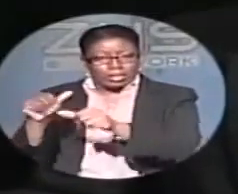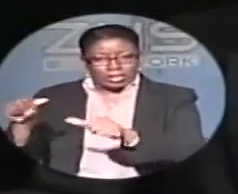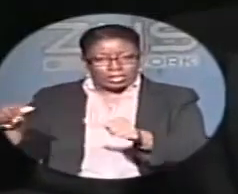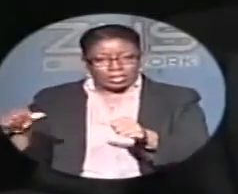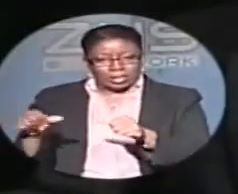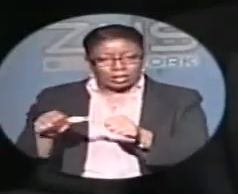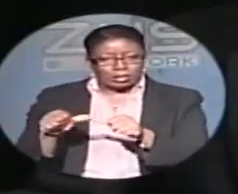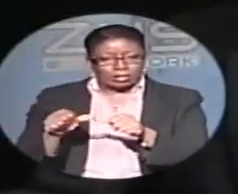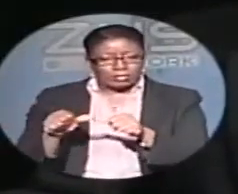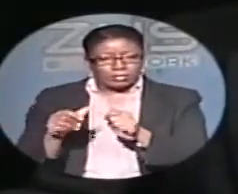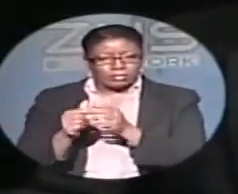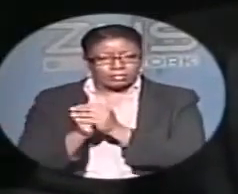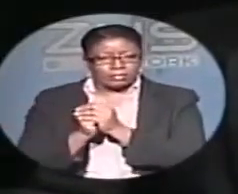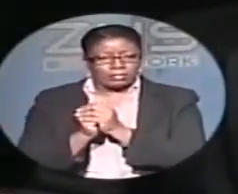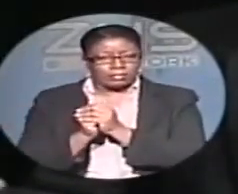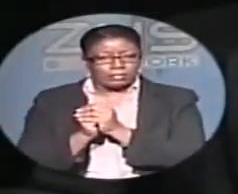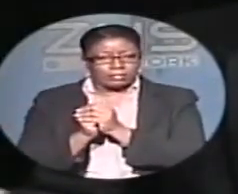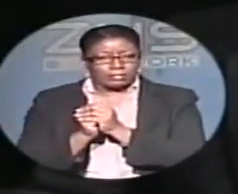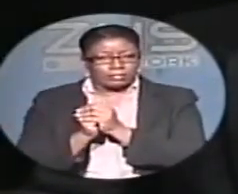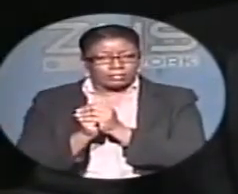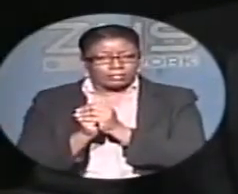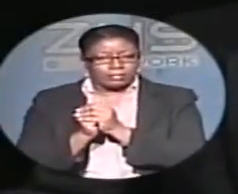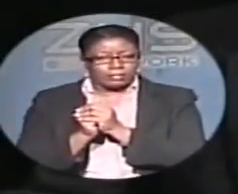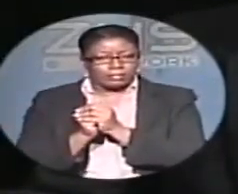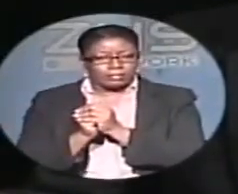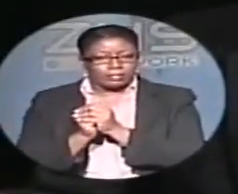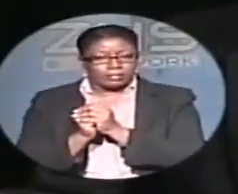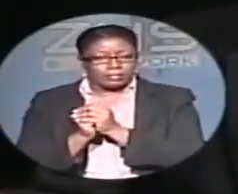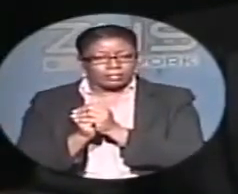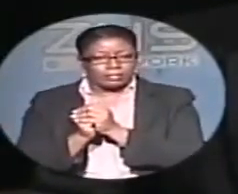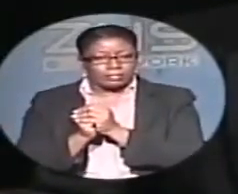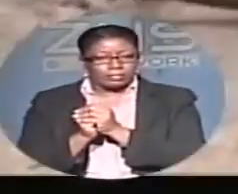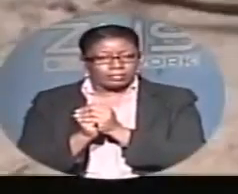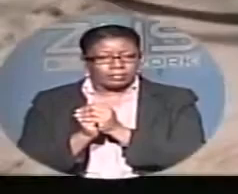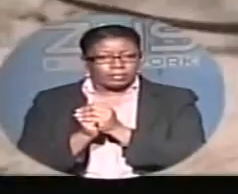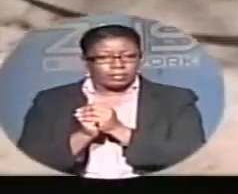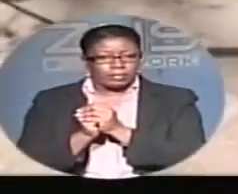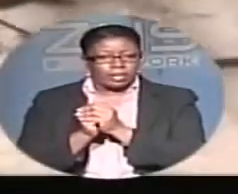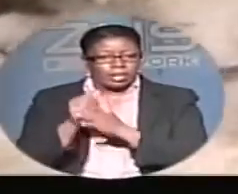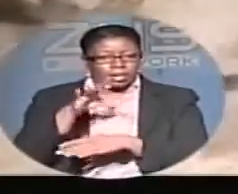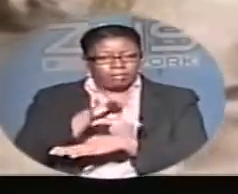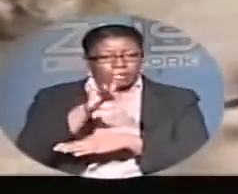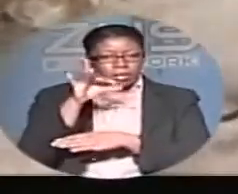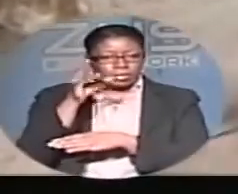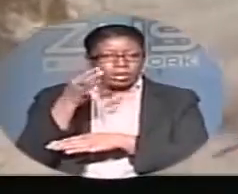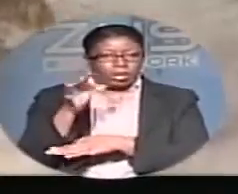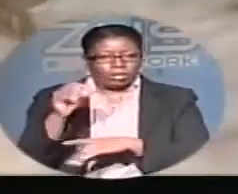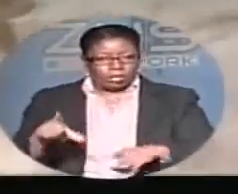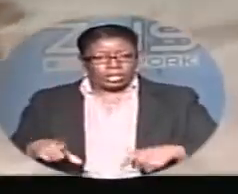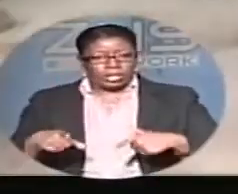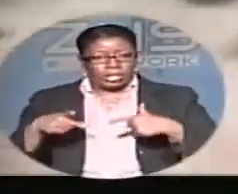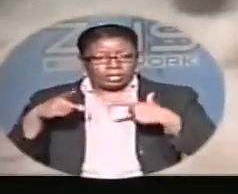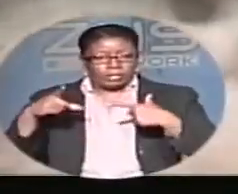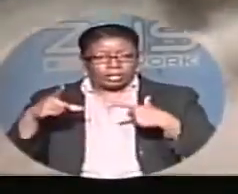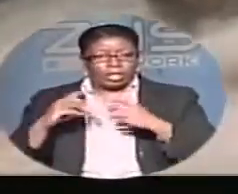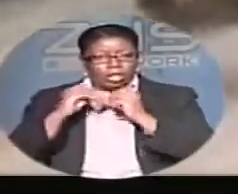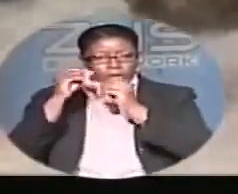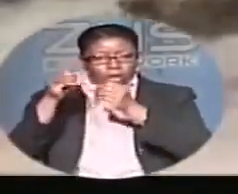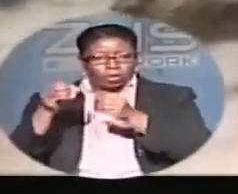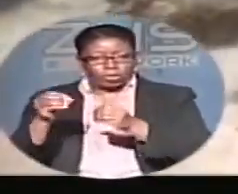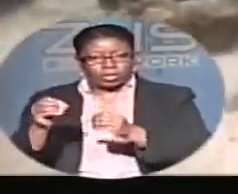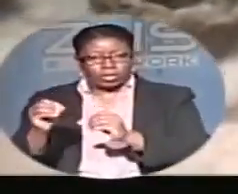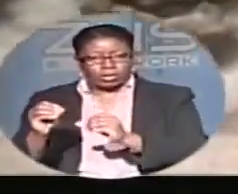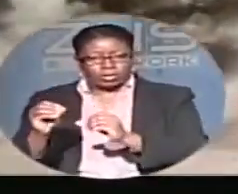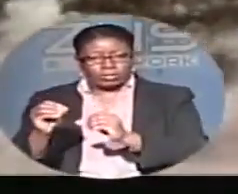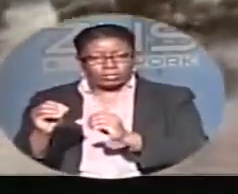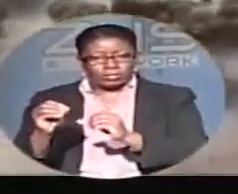feature in the Bahamas. Meantime, founder of Living Oceans, His Royal Highness Khalid